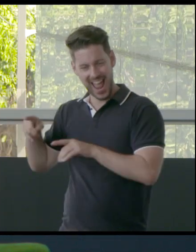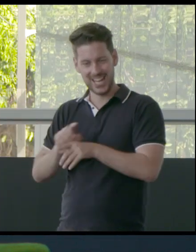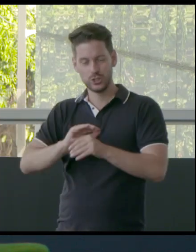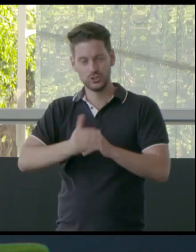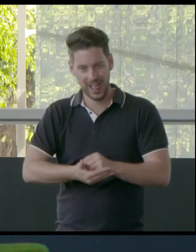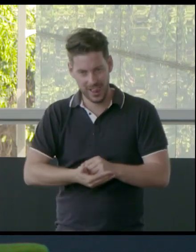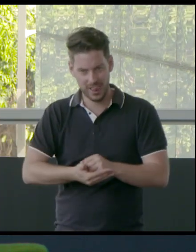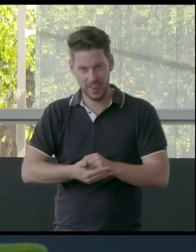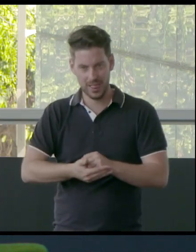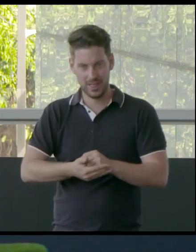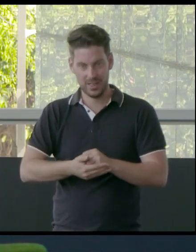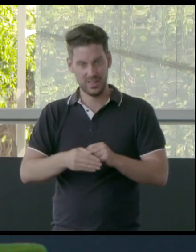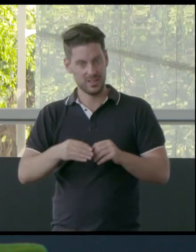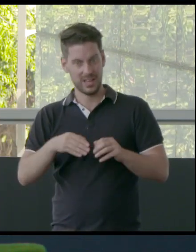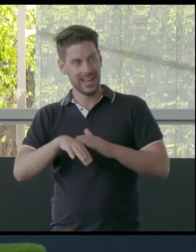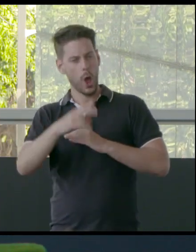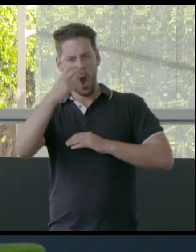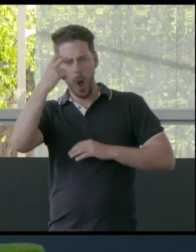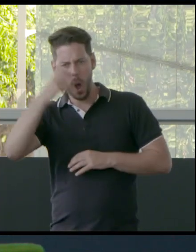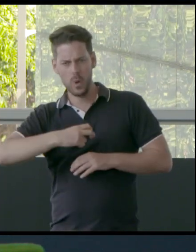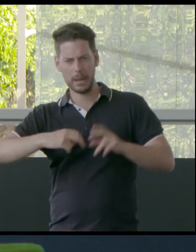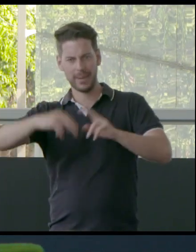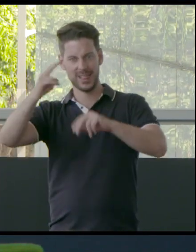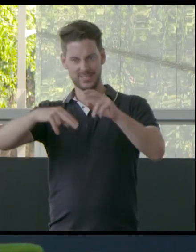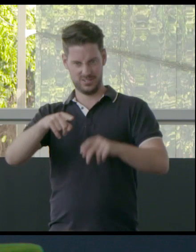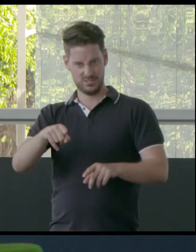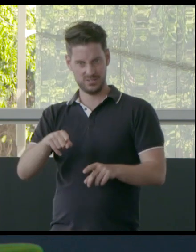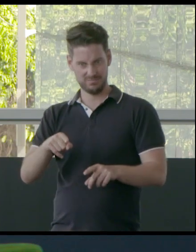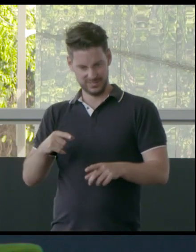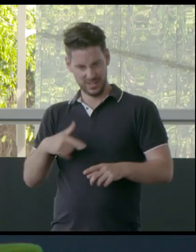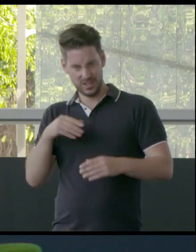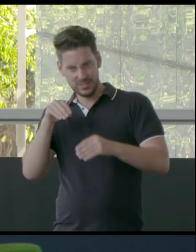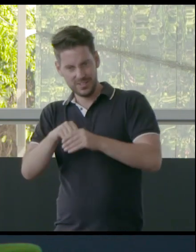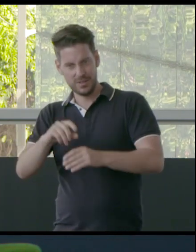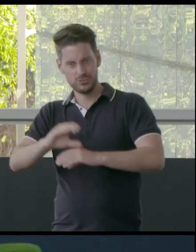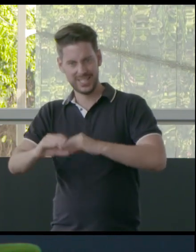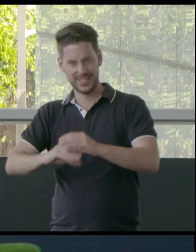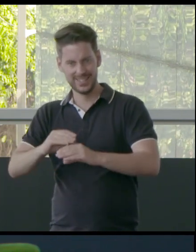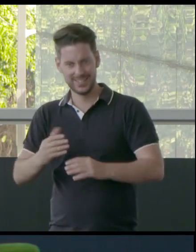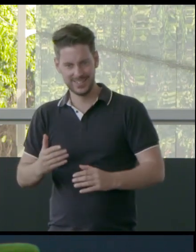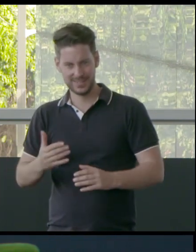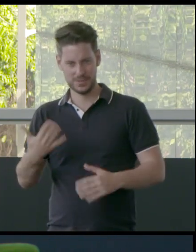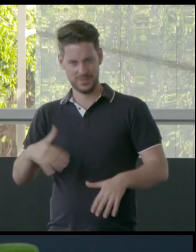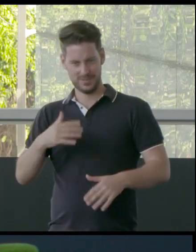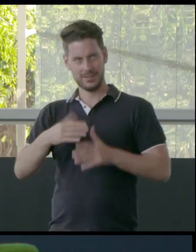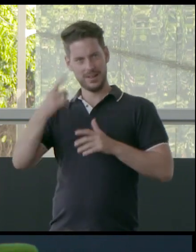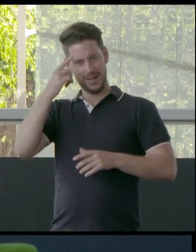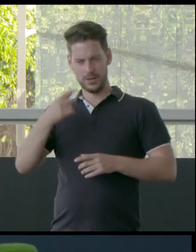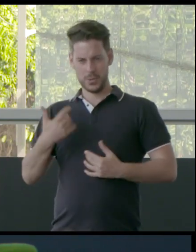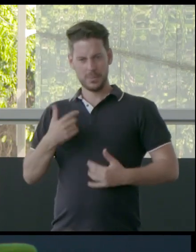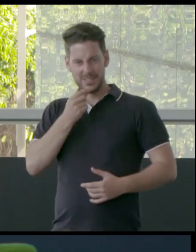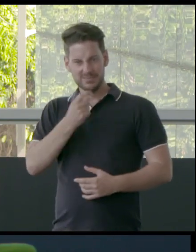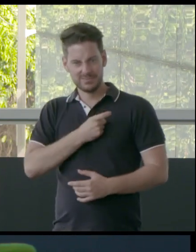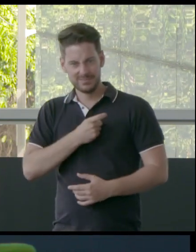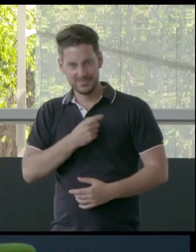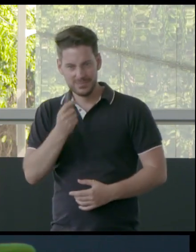shells, exist in those very old buildings. It's the kind of entire circle. It's pretty haunting,